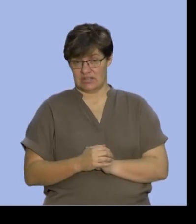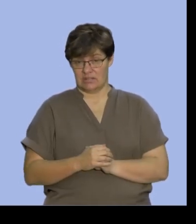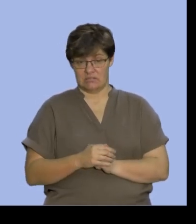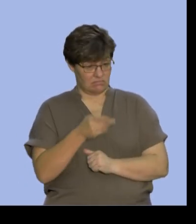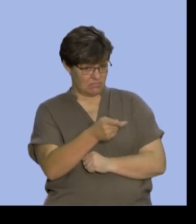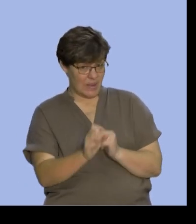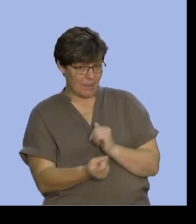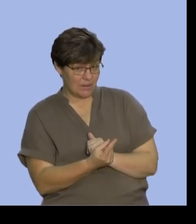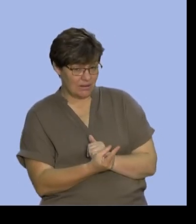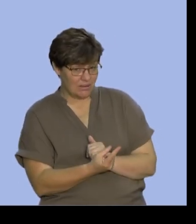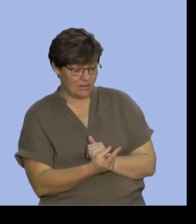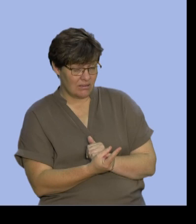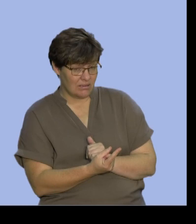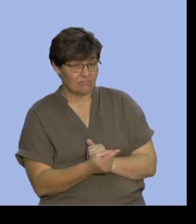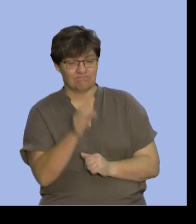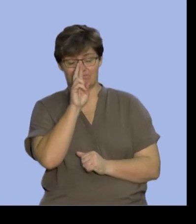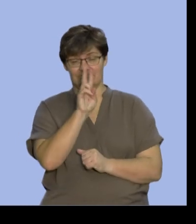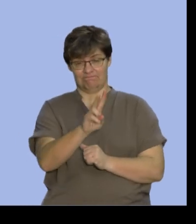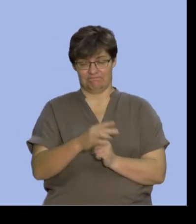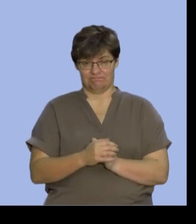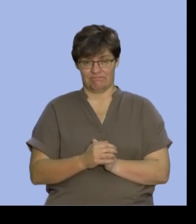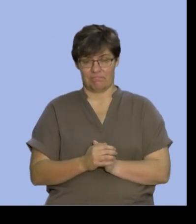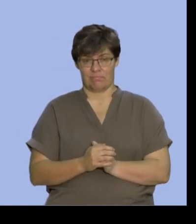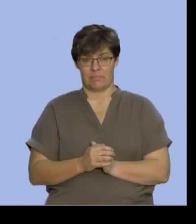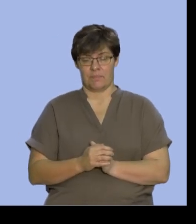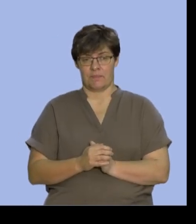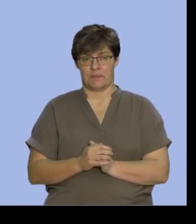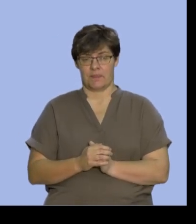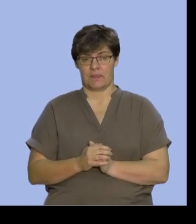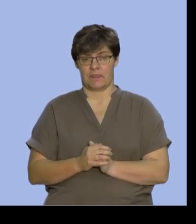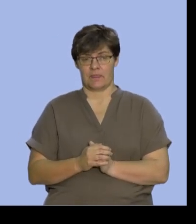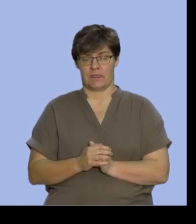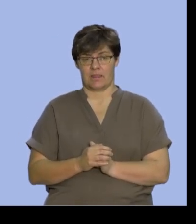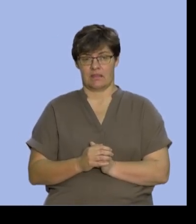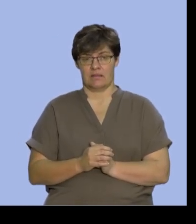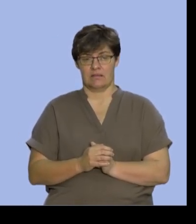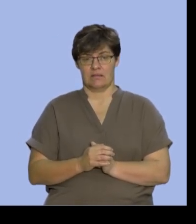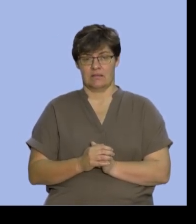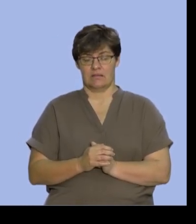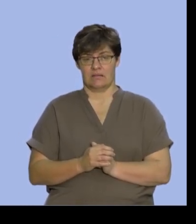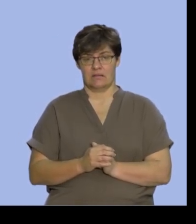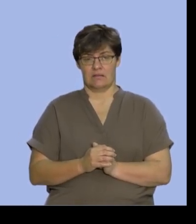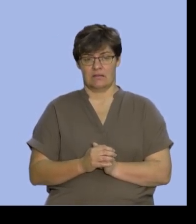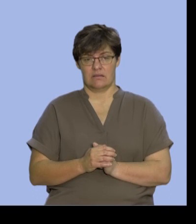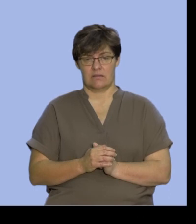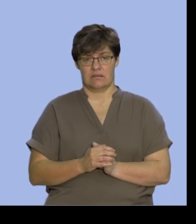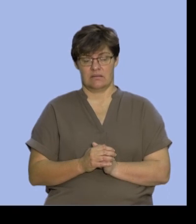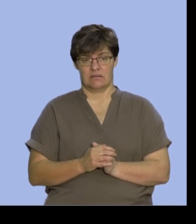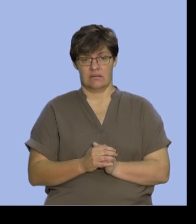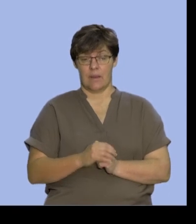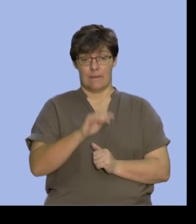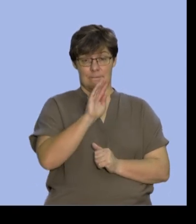case well let's have a look C so if we take the probability of B